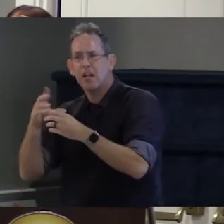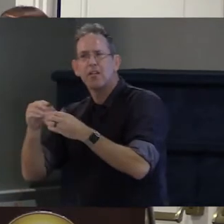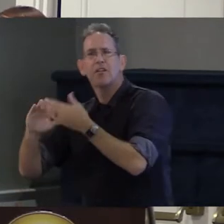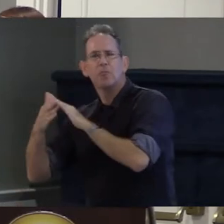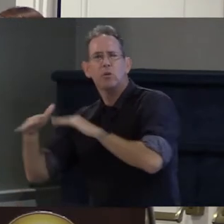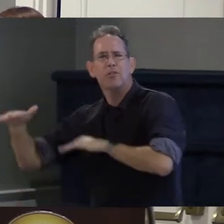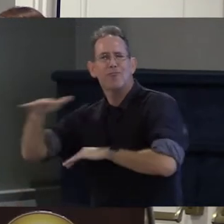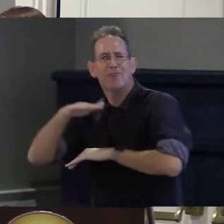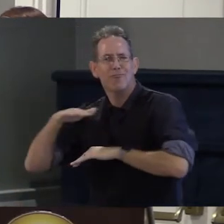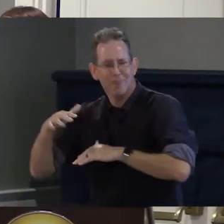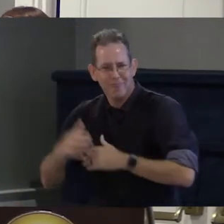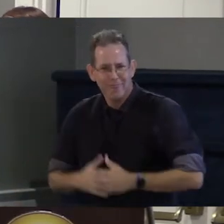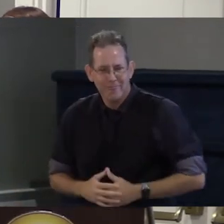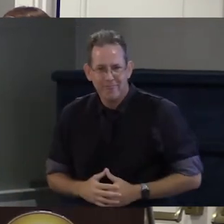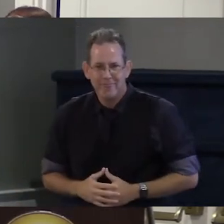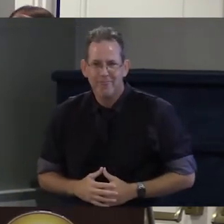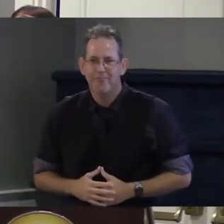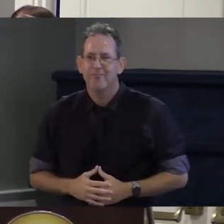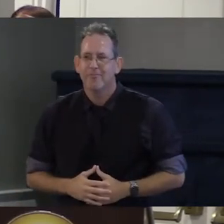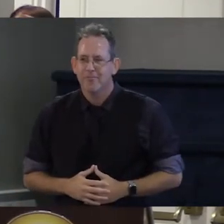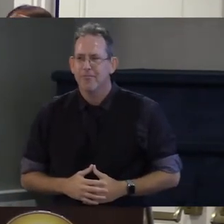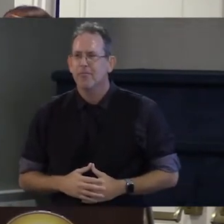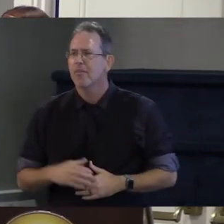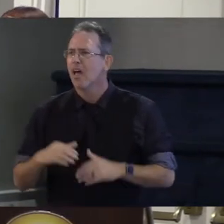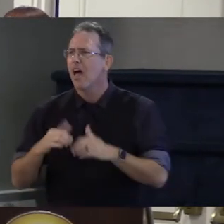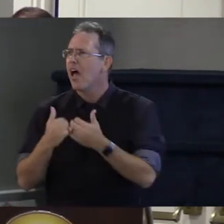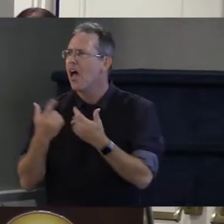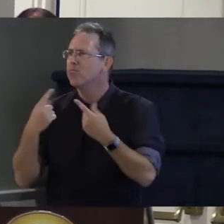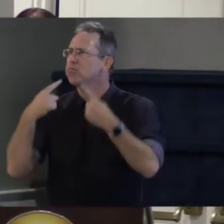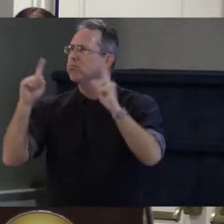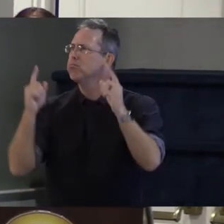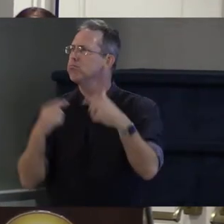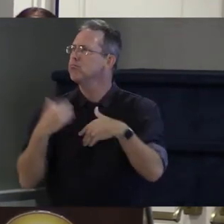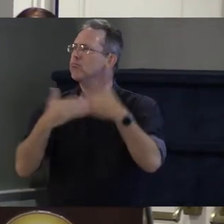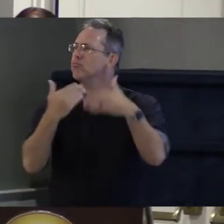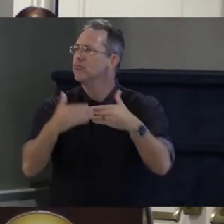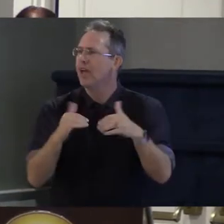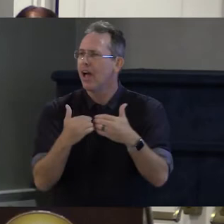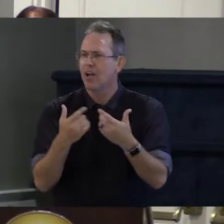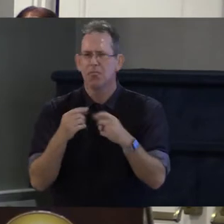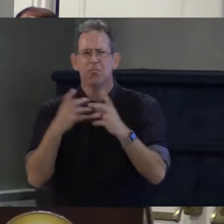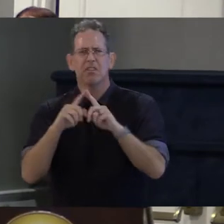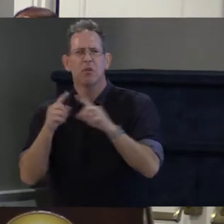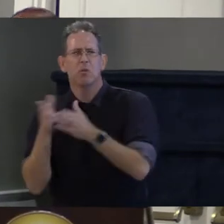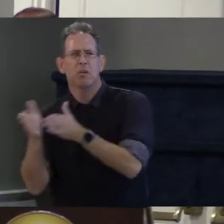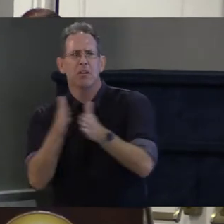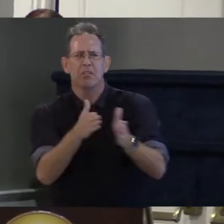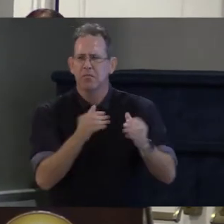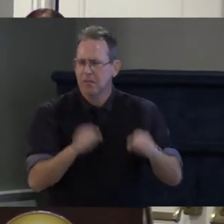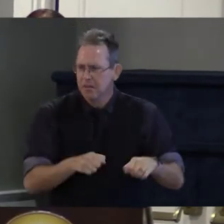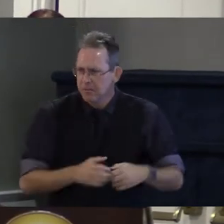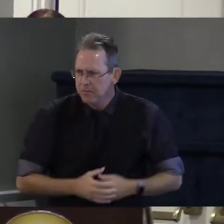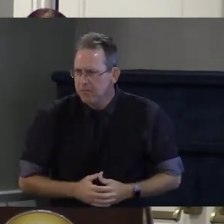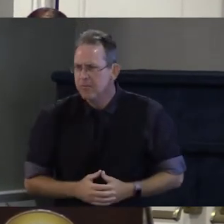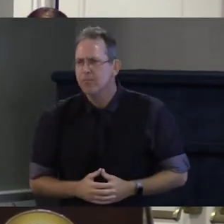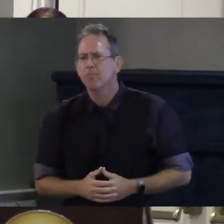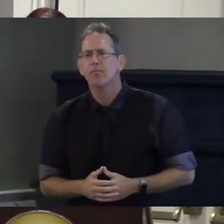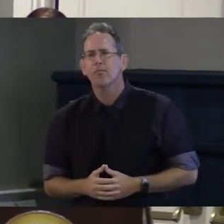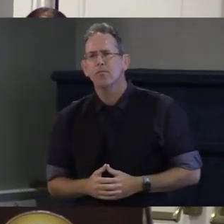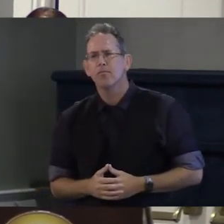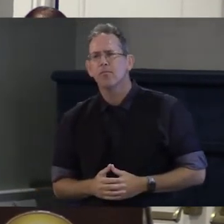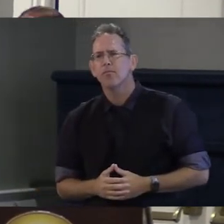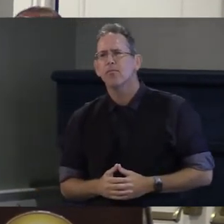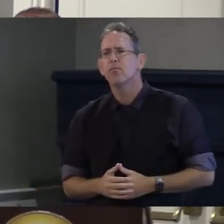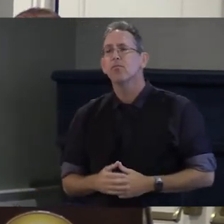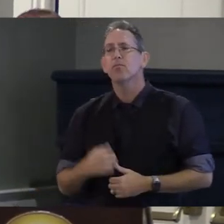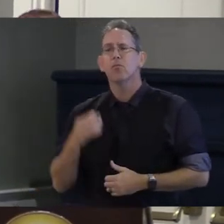we do that a lot of ways and a couple of ways that we feel this recently that have really are worth mentioning one